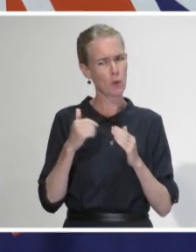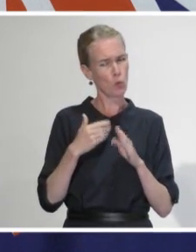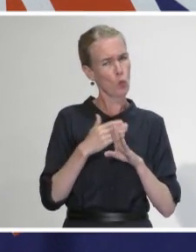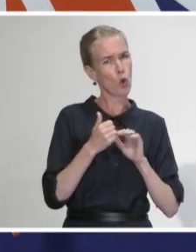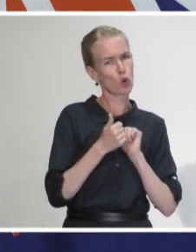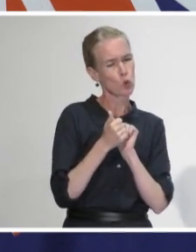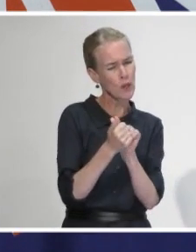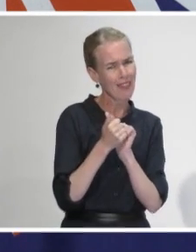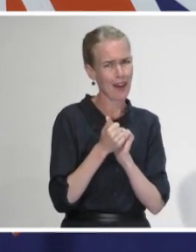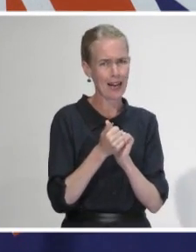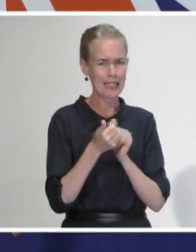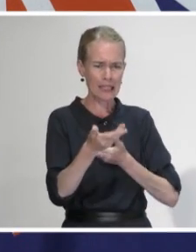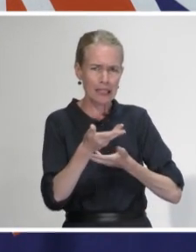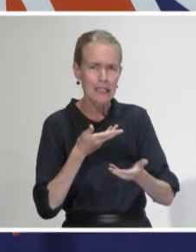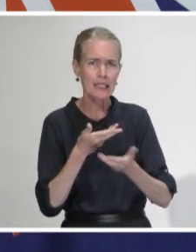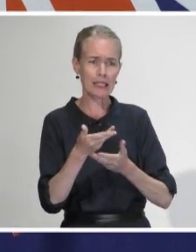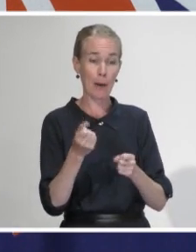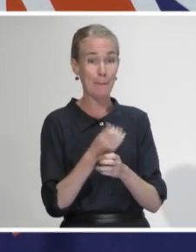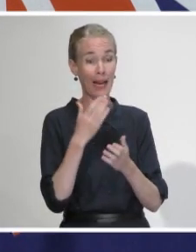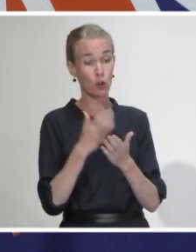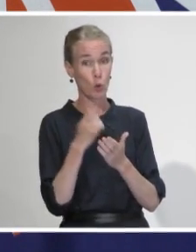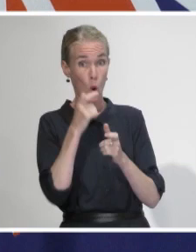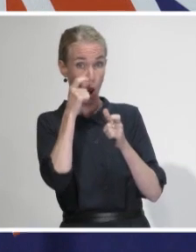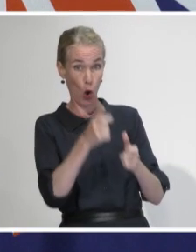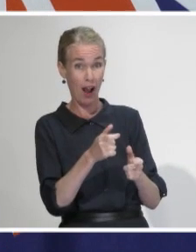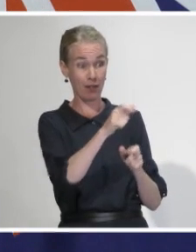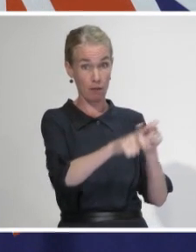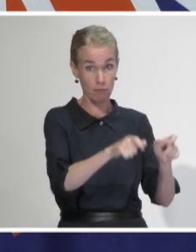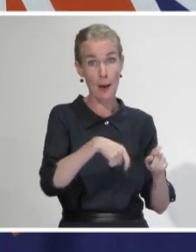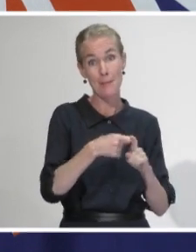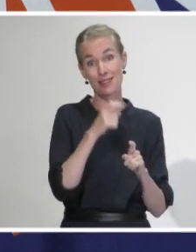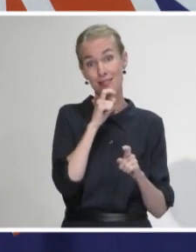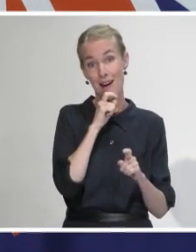keeping both the residents and, of course, staff safe there.